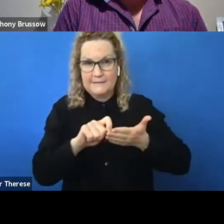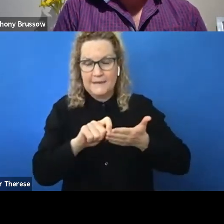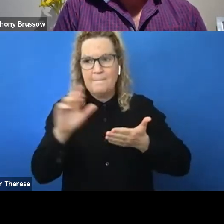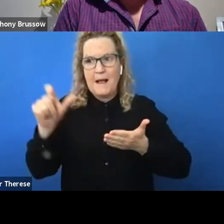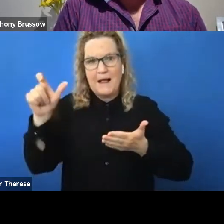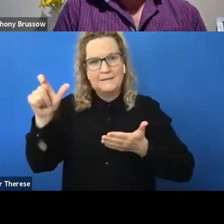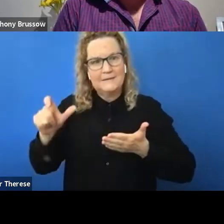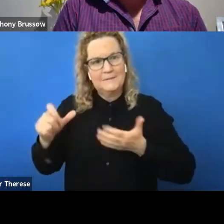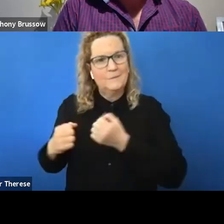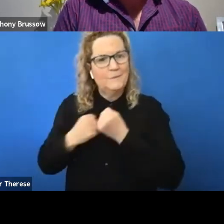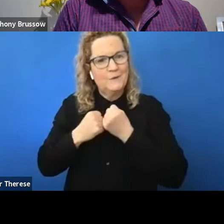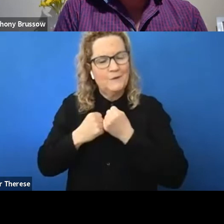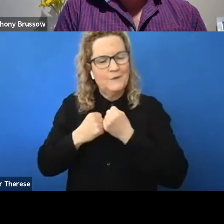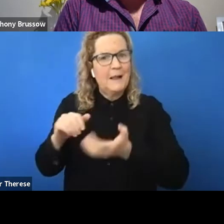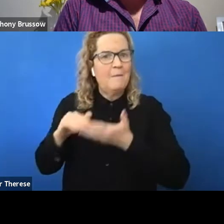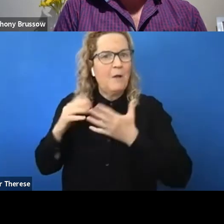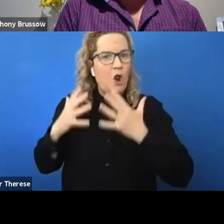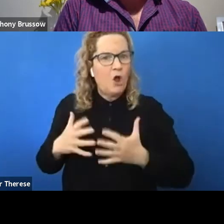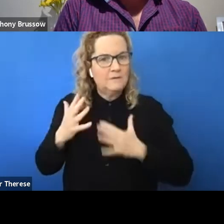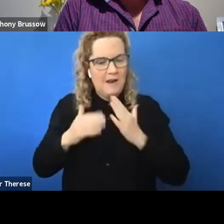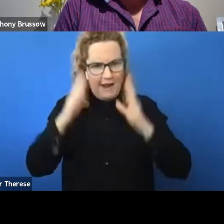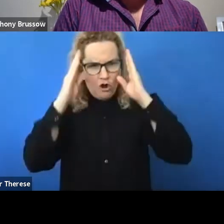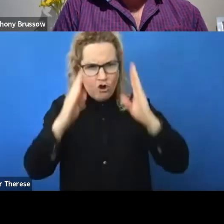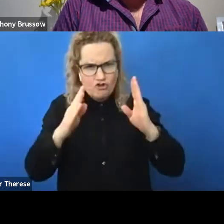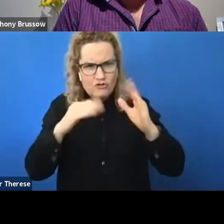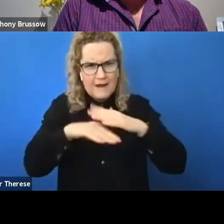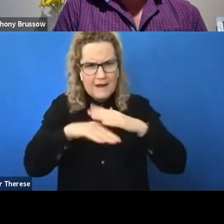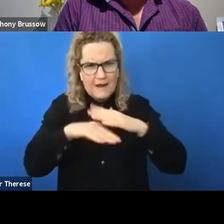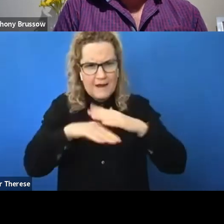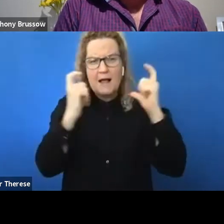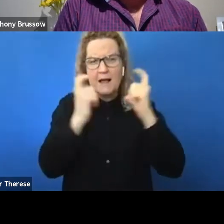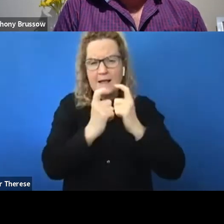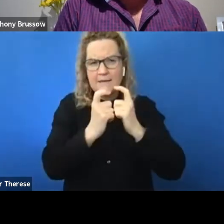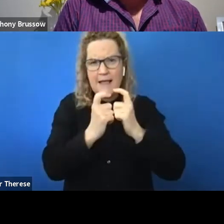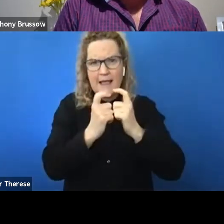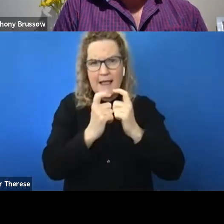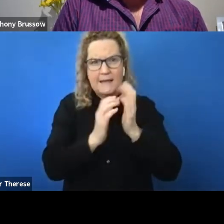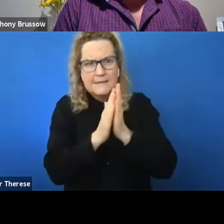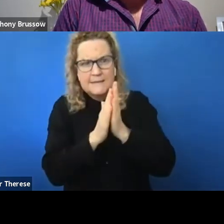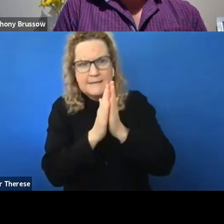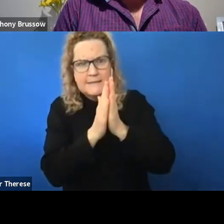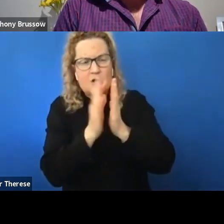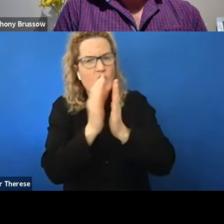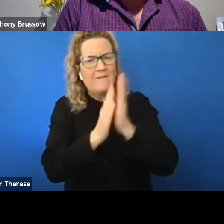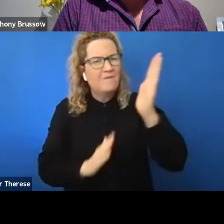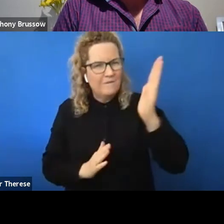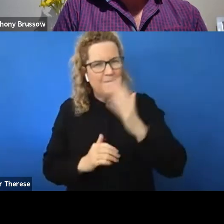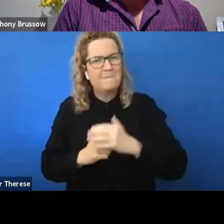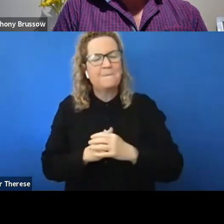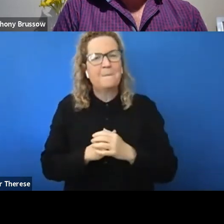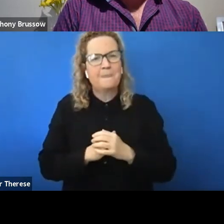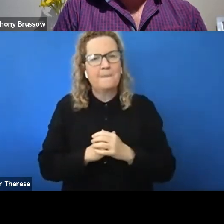me a lot in that, so that I could concentrate in the class and keep up with the class. But my